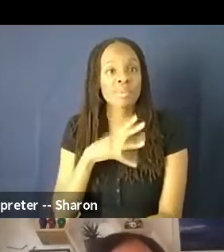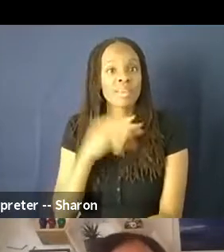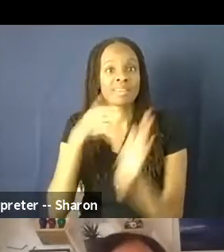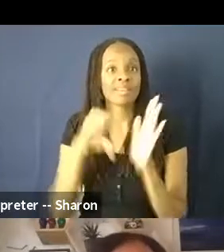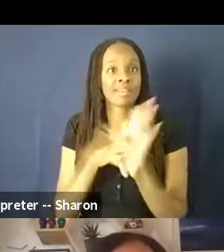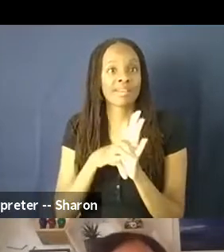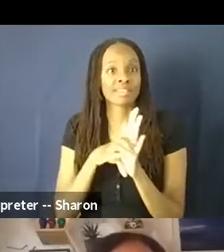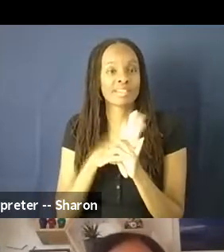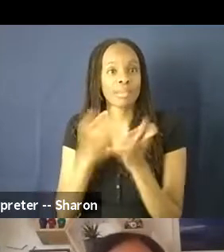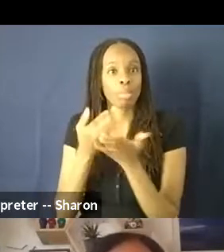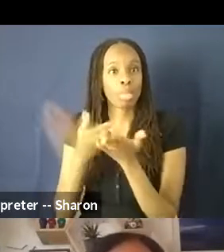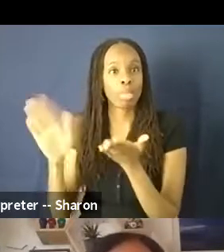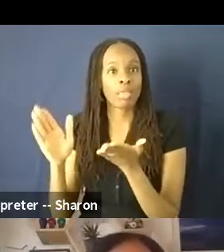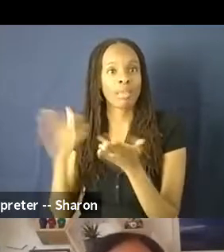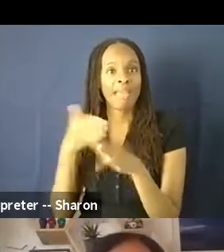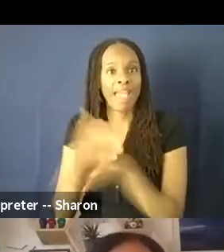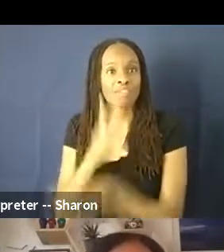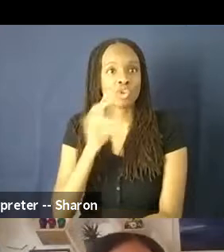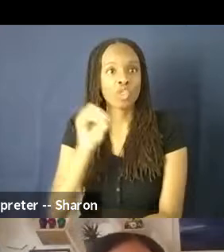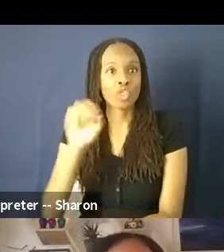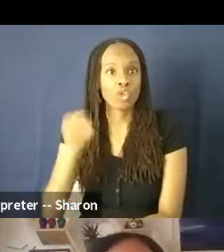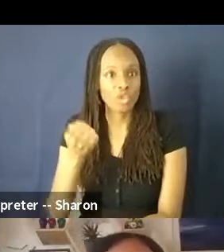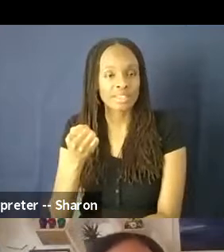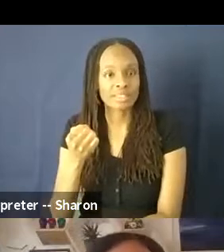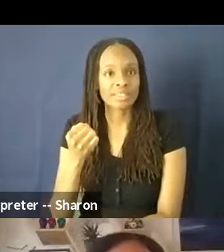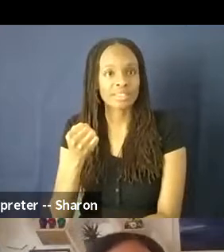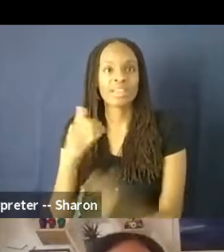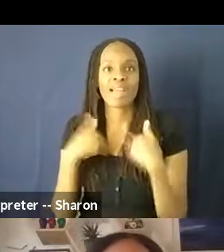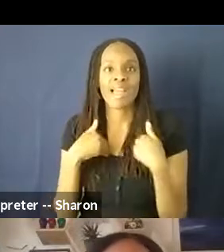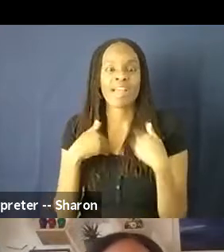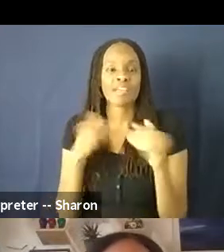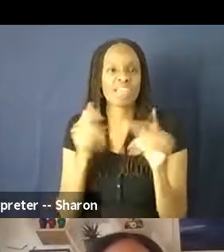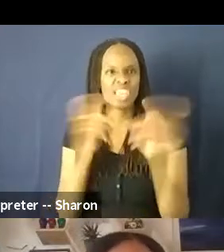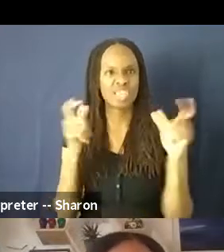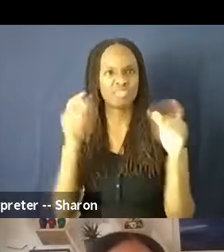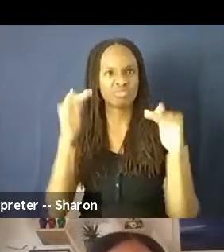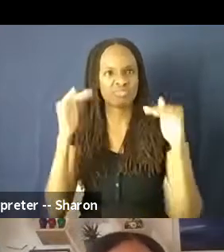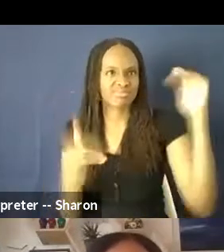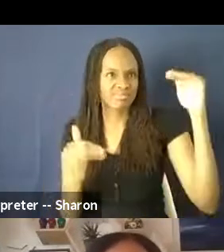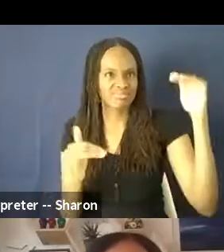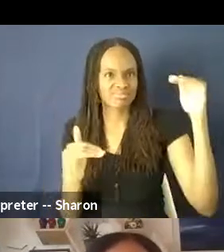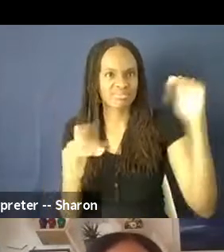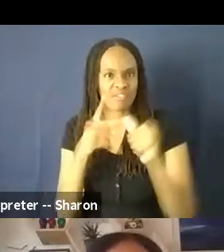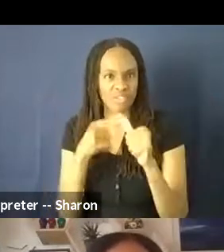the cliff after, you know, their 30s. And so there's a huge disparity, first of all.